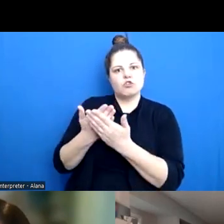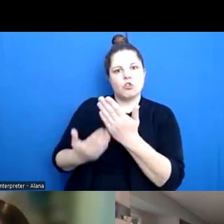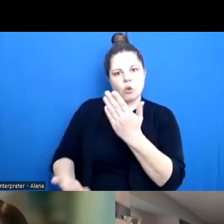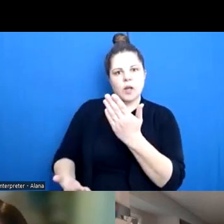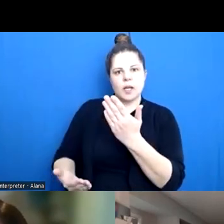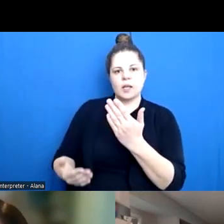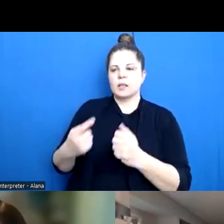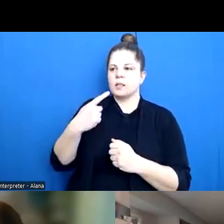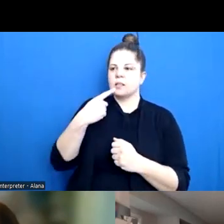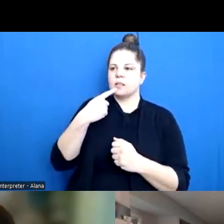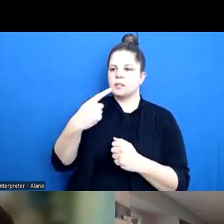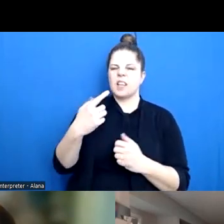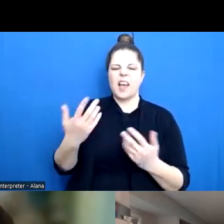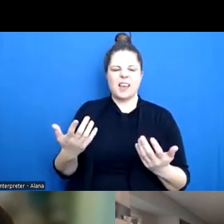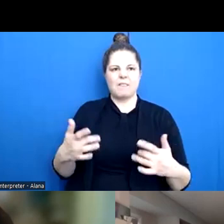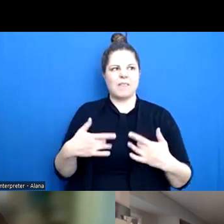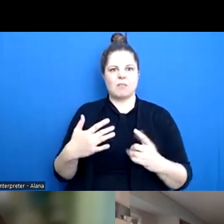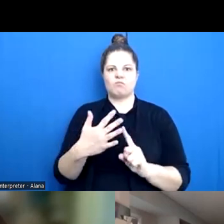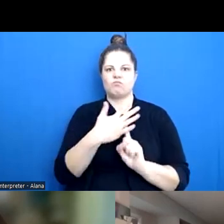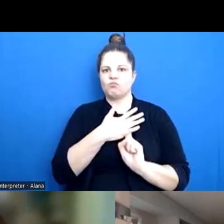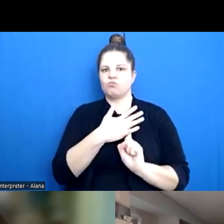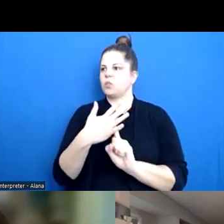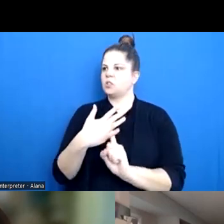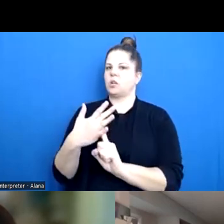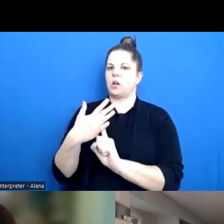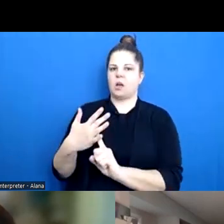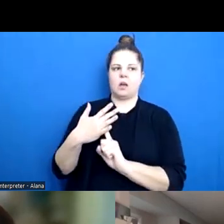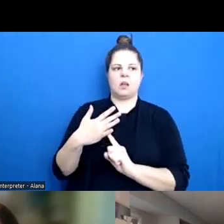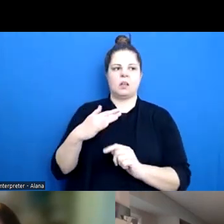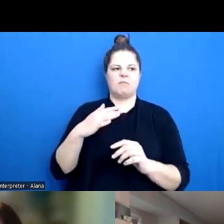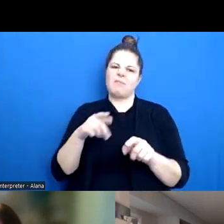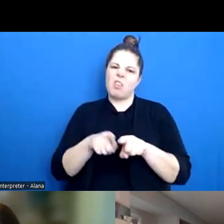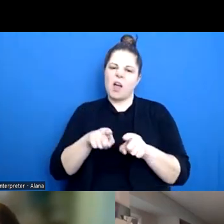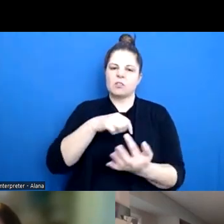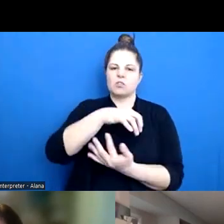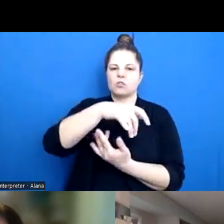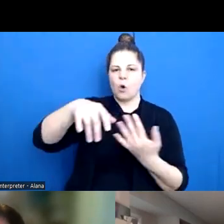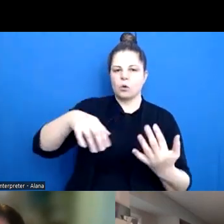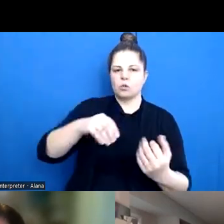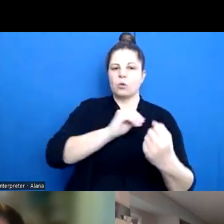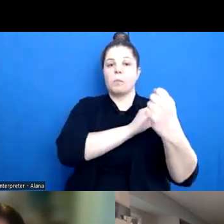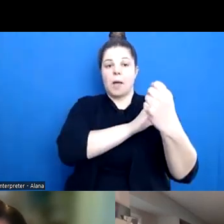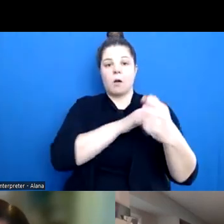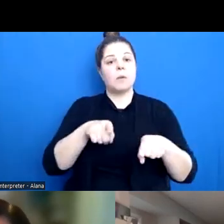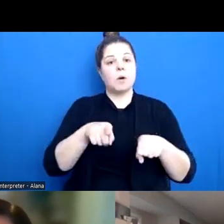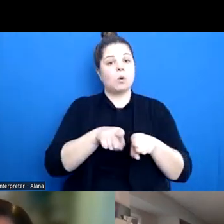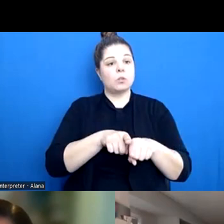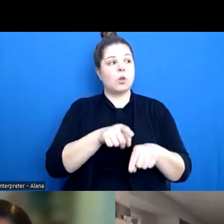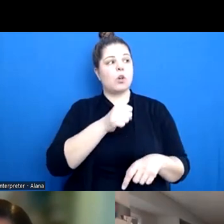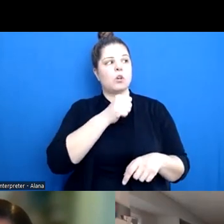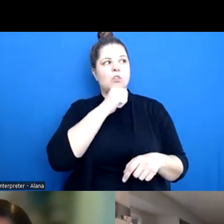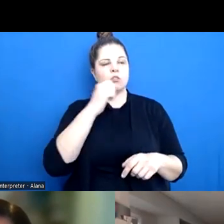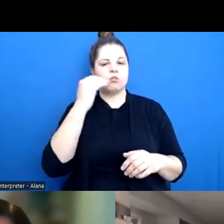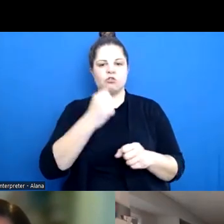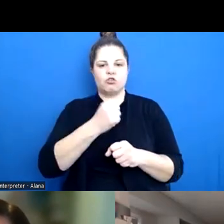that was related to this kind of social power, but also gendered. It was also gendered, started happening in